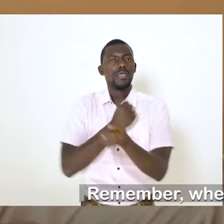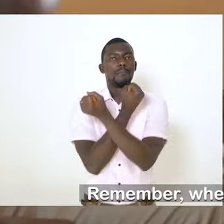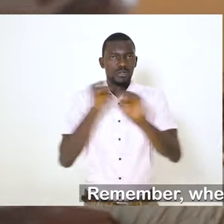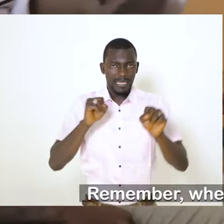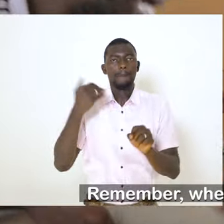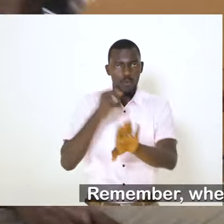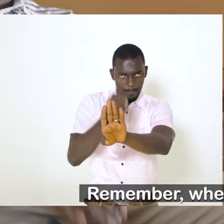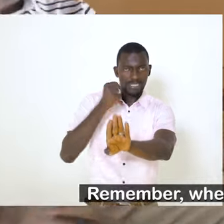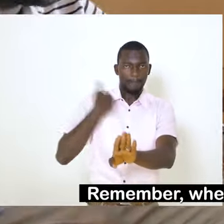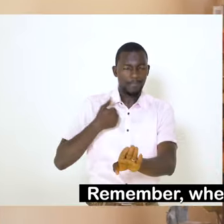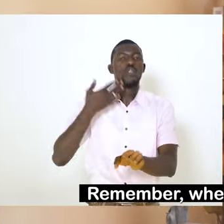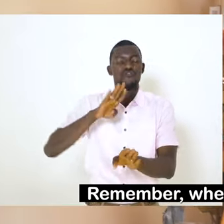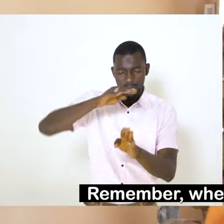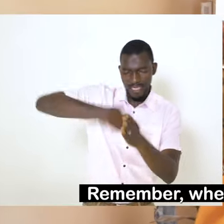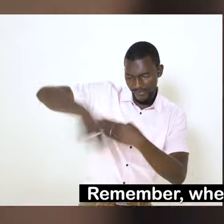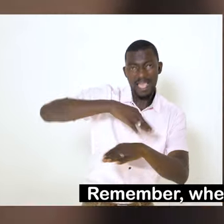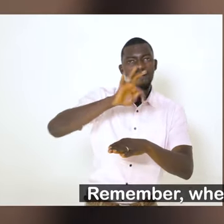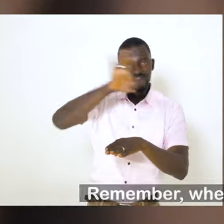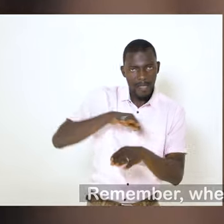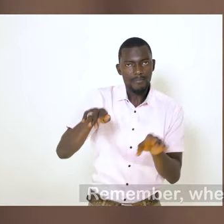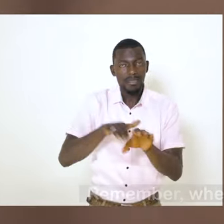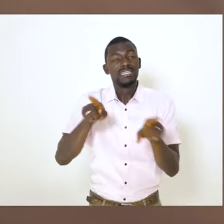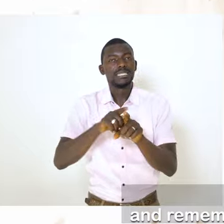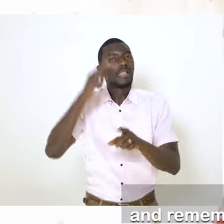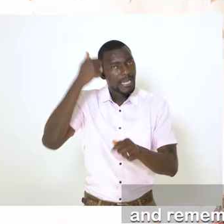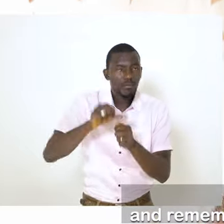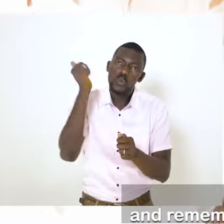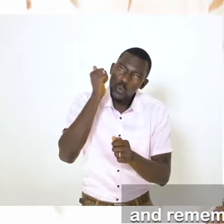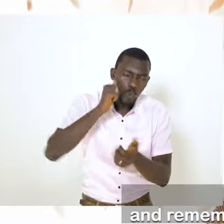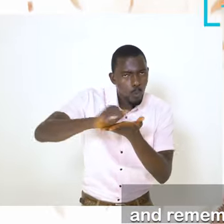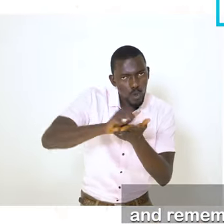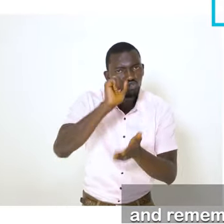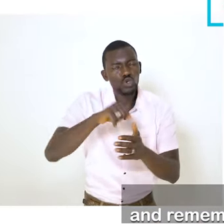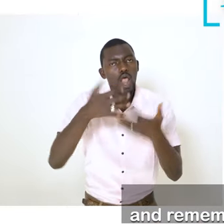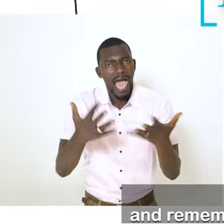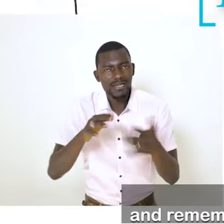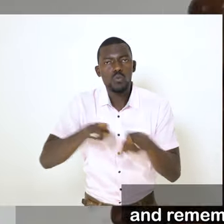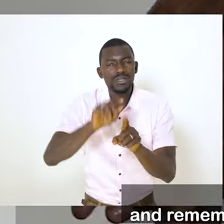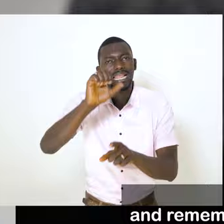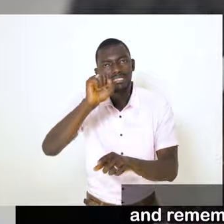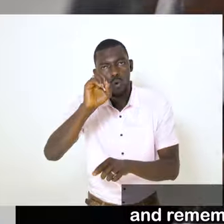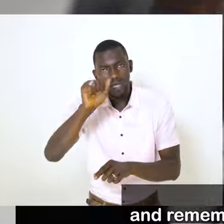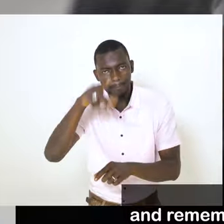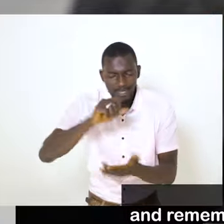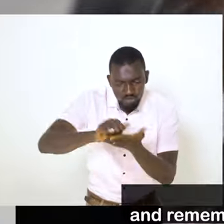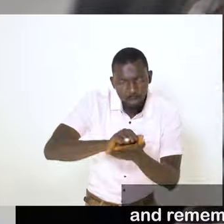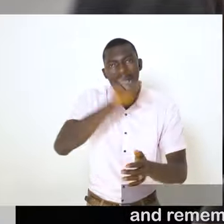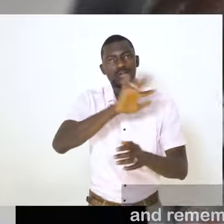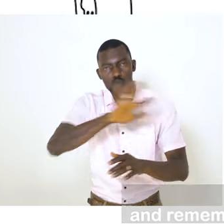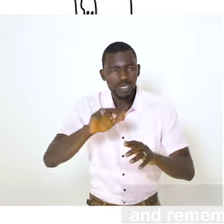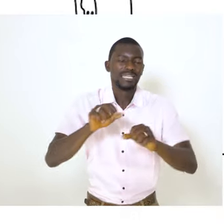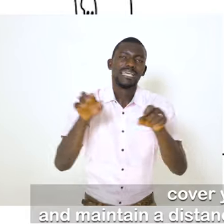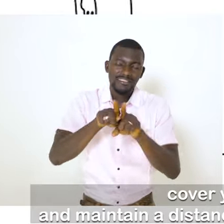Remember, when we protect ourselves, we protect the people around us too. We encourage you to remain calm and remember to frequently wash your hands